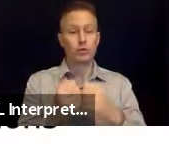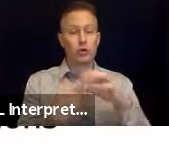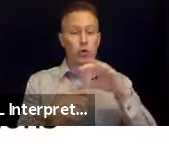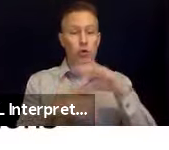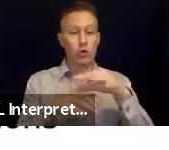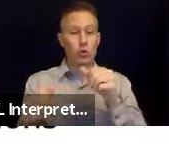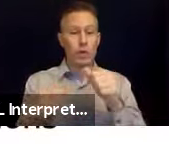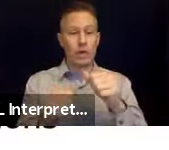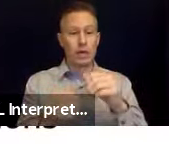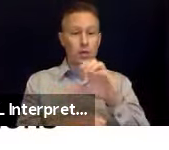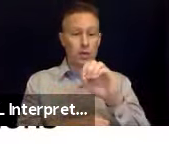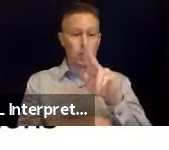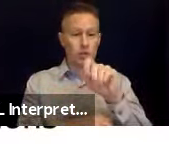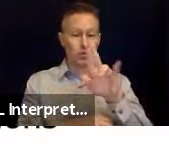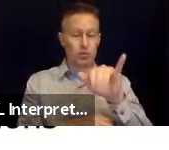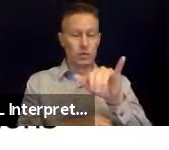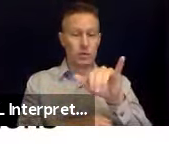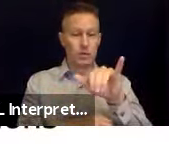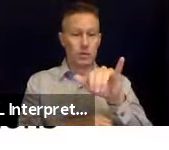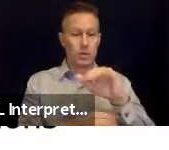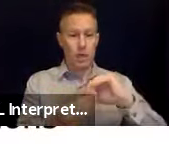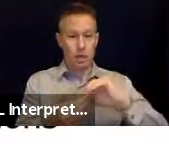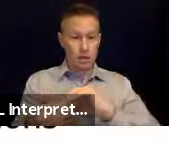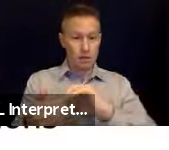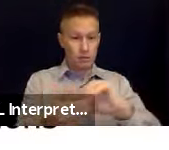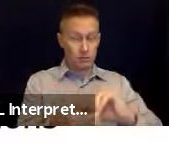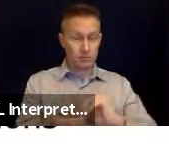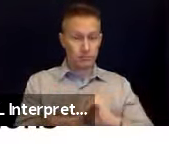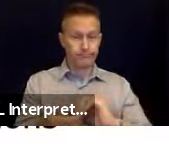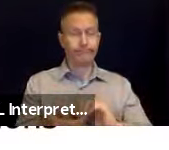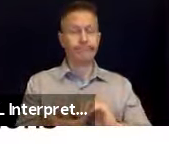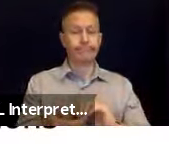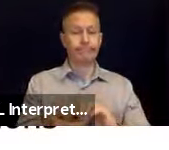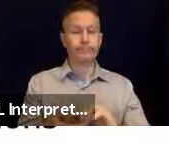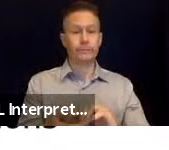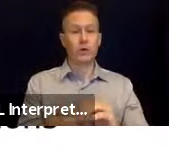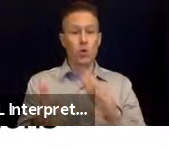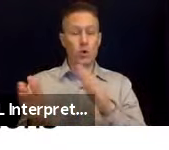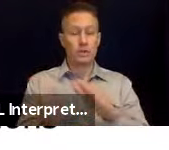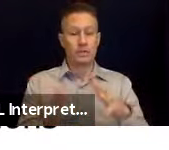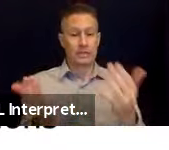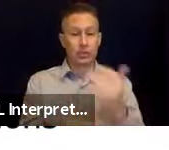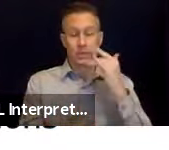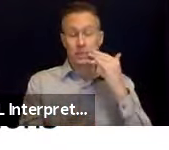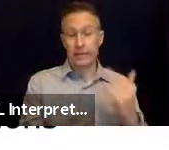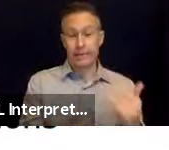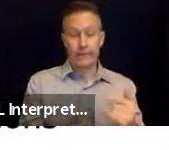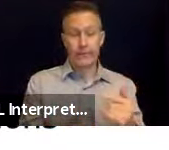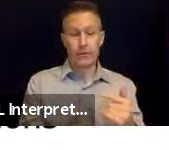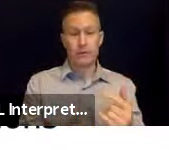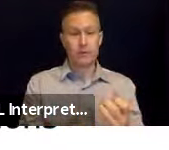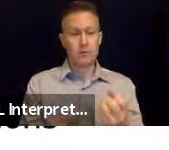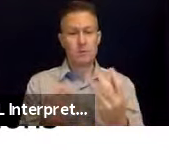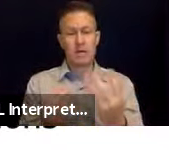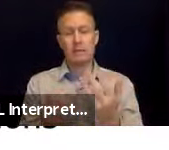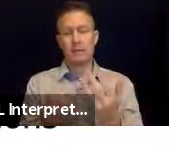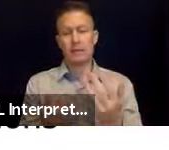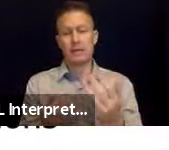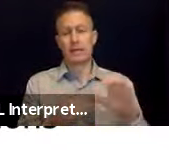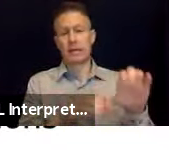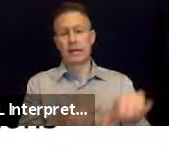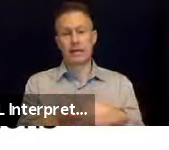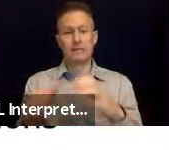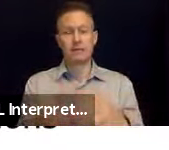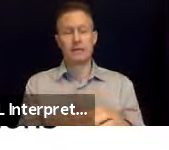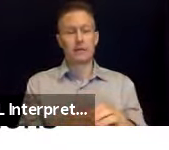that is organizing ShakeOut in California and so many of our activities at earthquakecountry.org slash seven